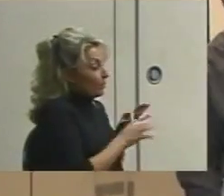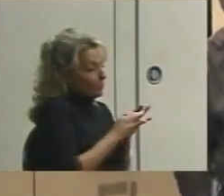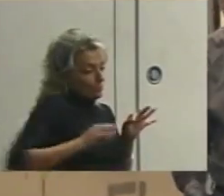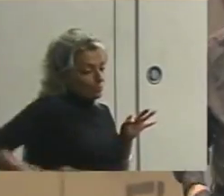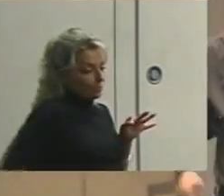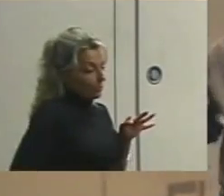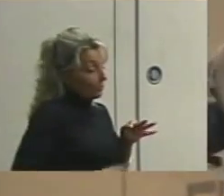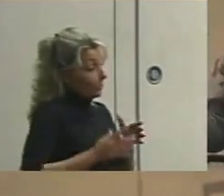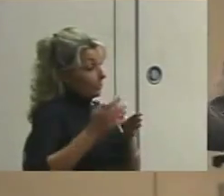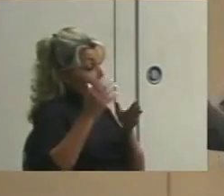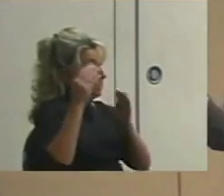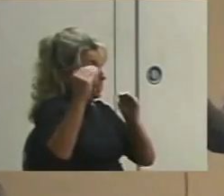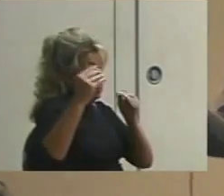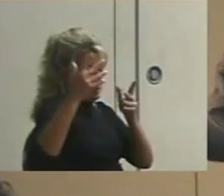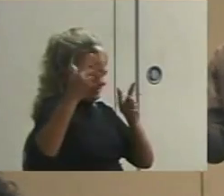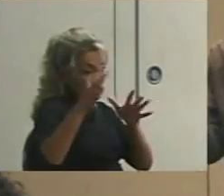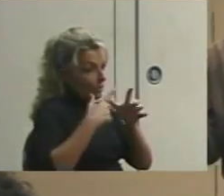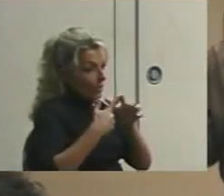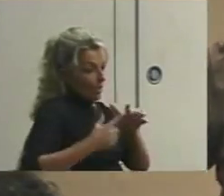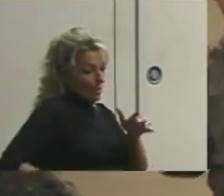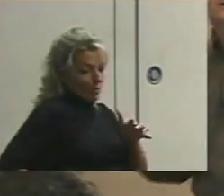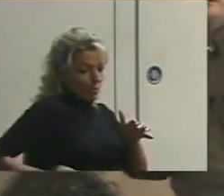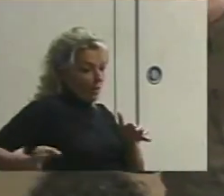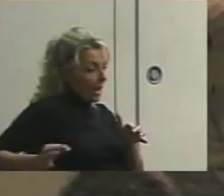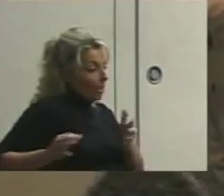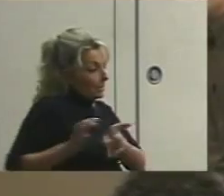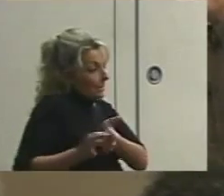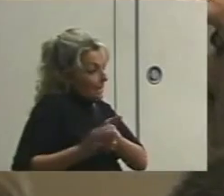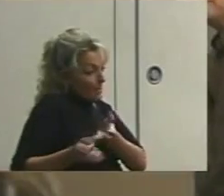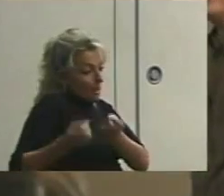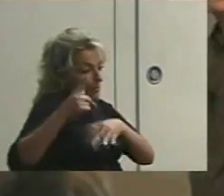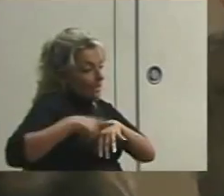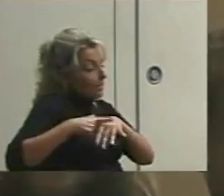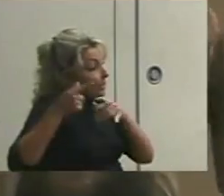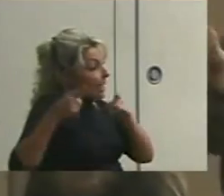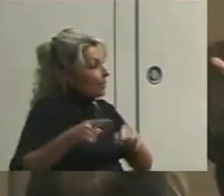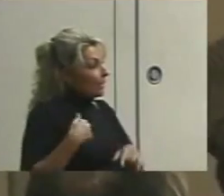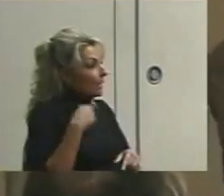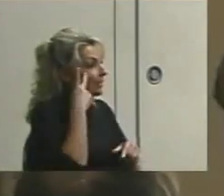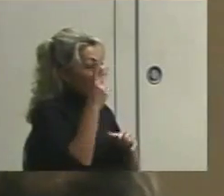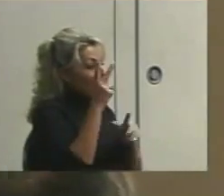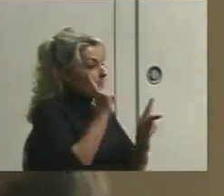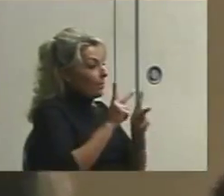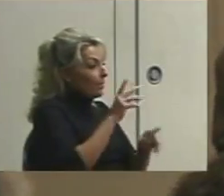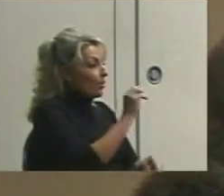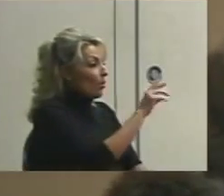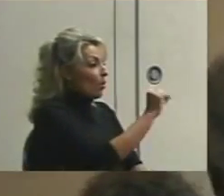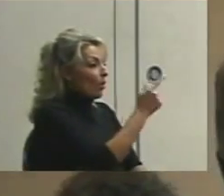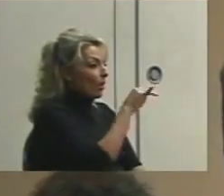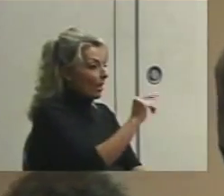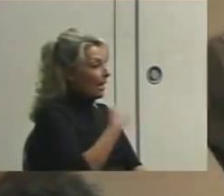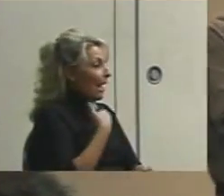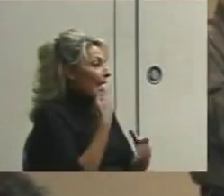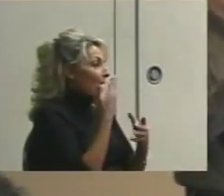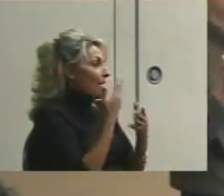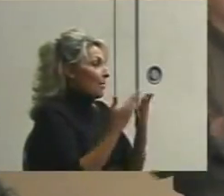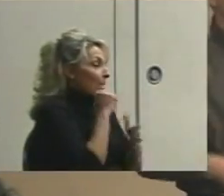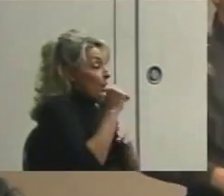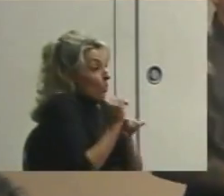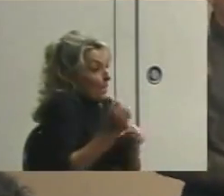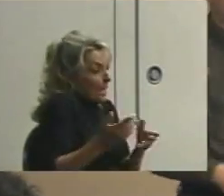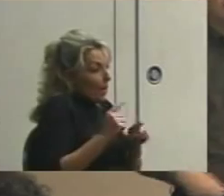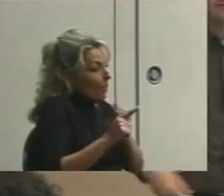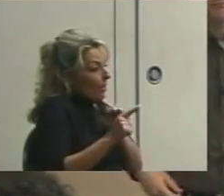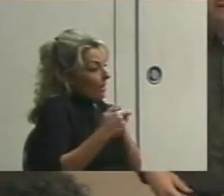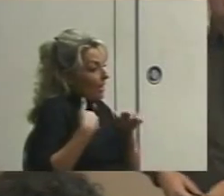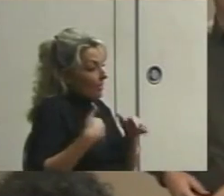At the end of the lesson, pull it out and see how many times it happened. I've seen people in Eugene, Oregon, and I don't think this would maybe work in many other places, wear